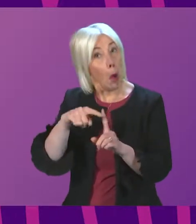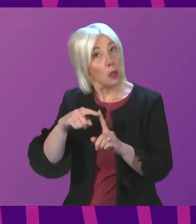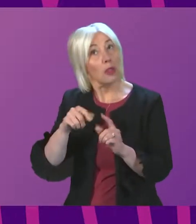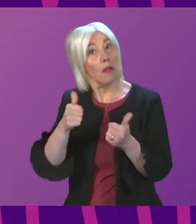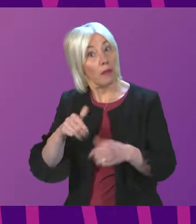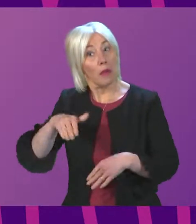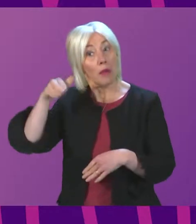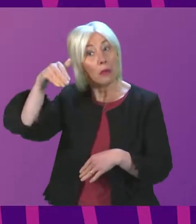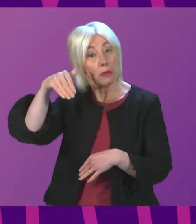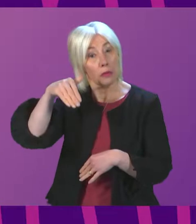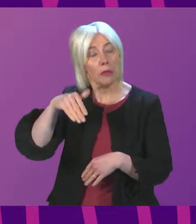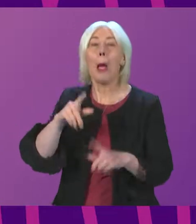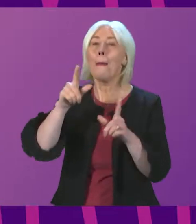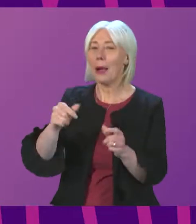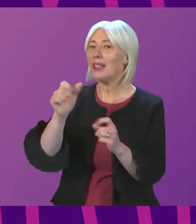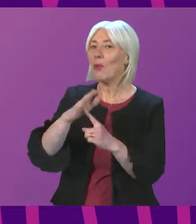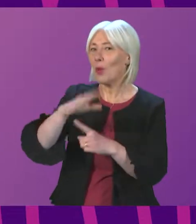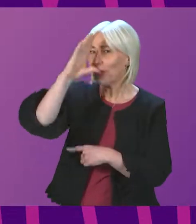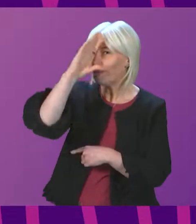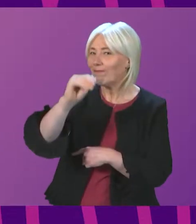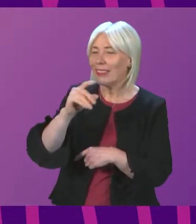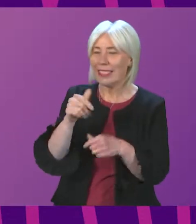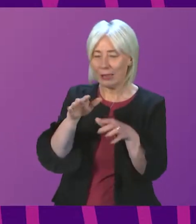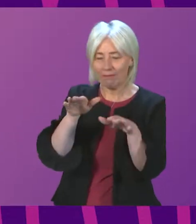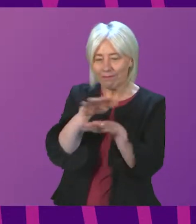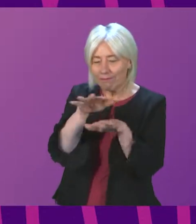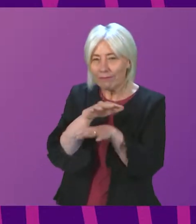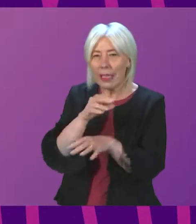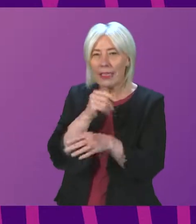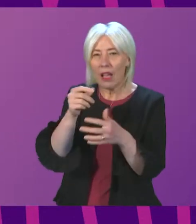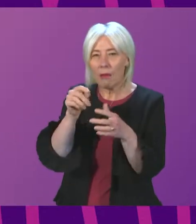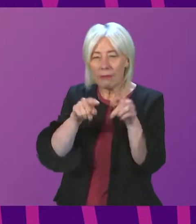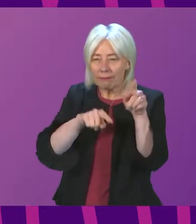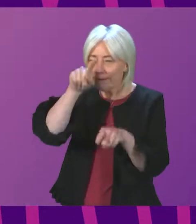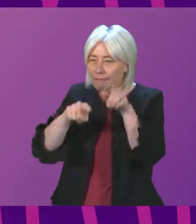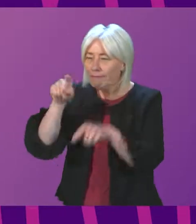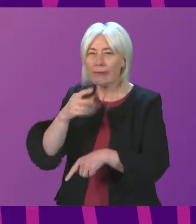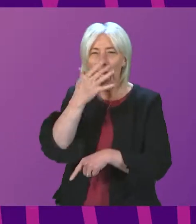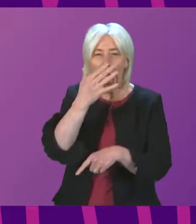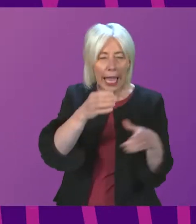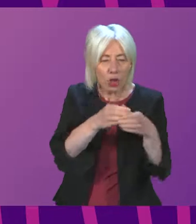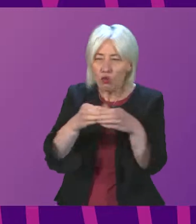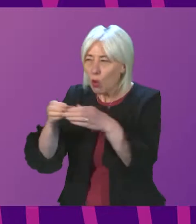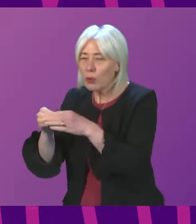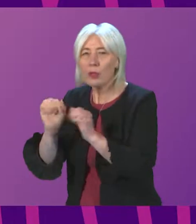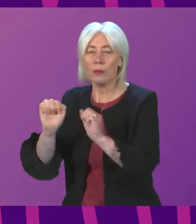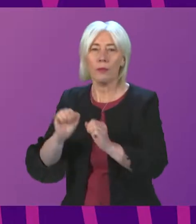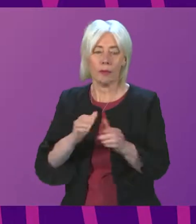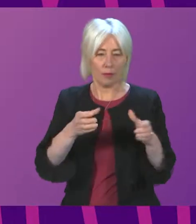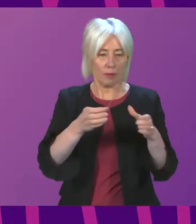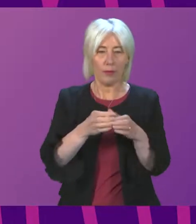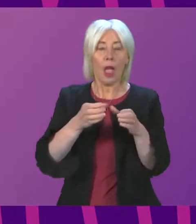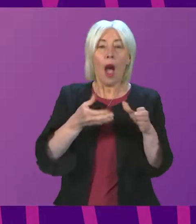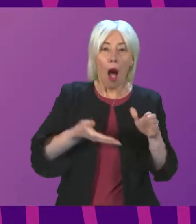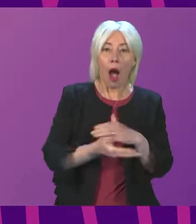trend, it is important to note that it does mask some significant variations between different age groups. Amongst the under